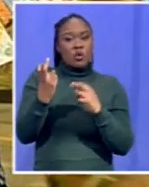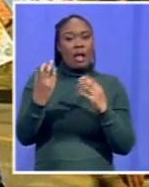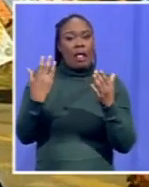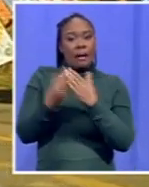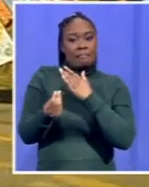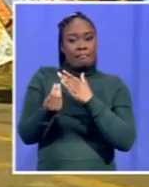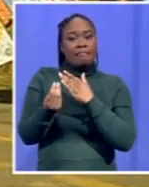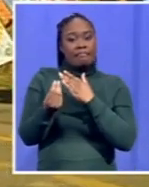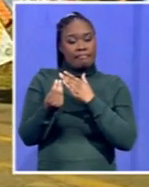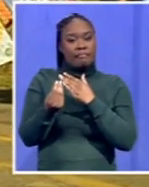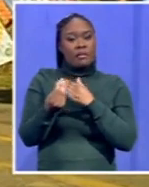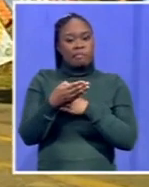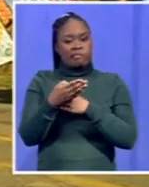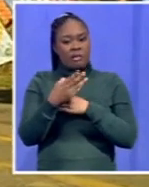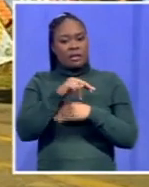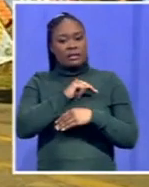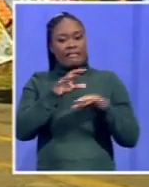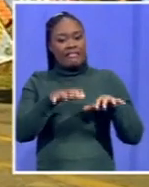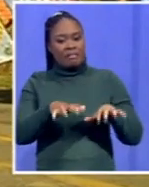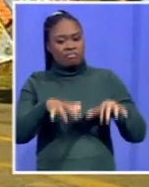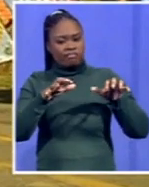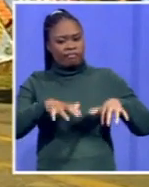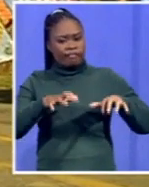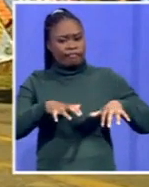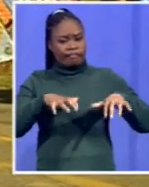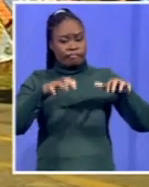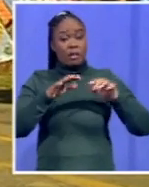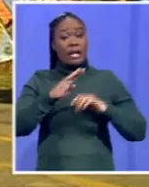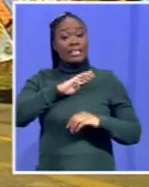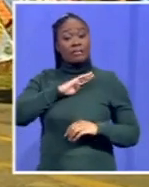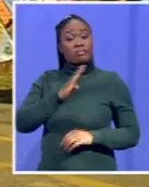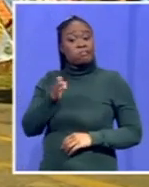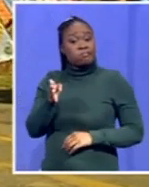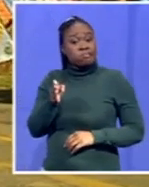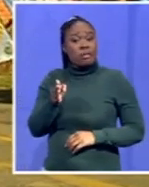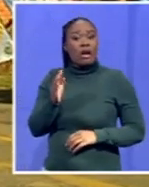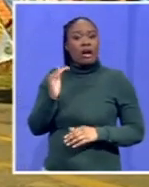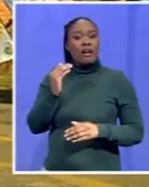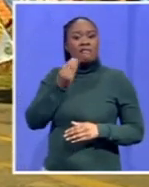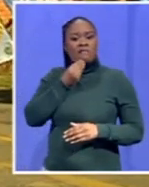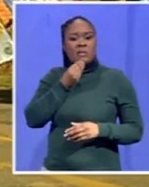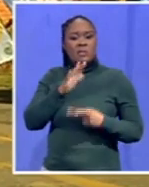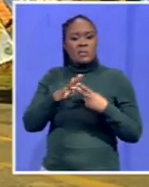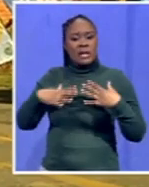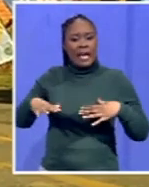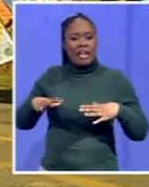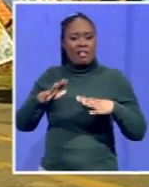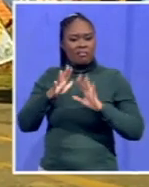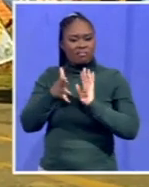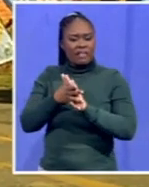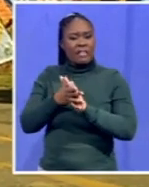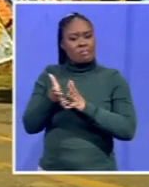in the flood. So the SNDF, yes, they are here. are distributing humanitarian aid in the affected areas.